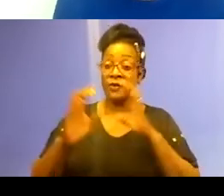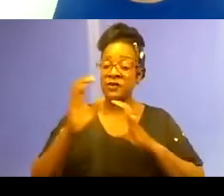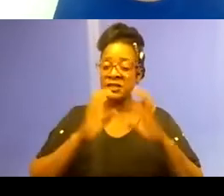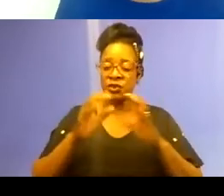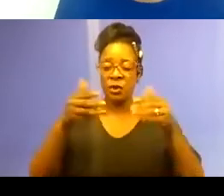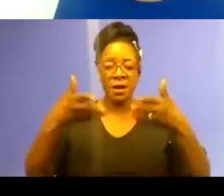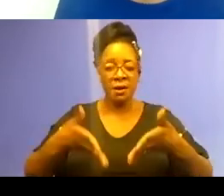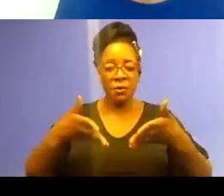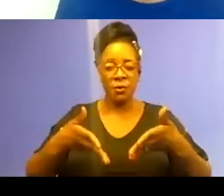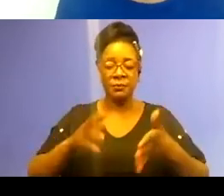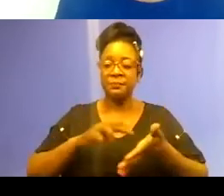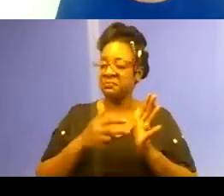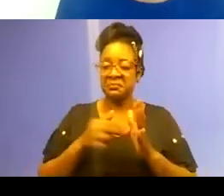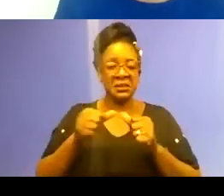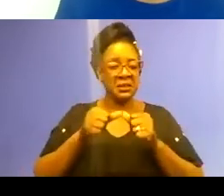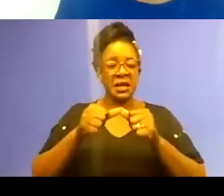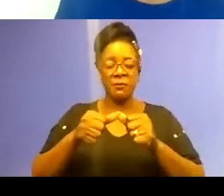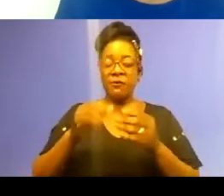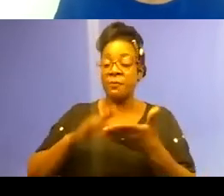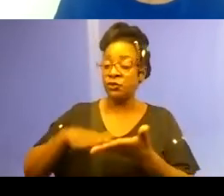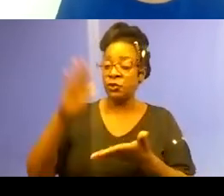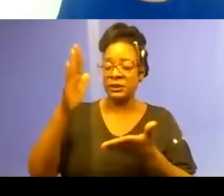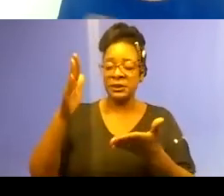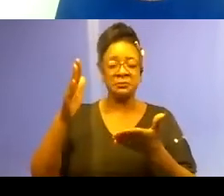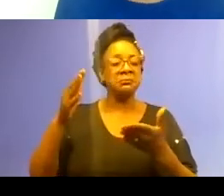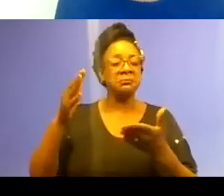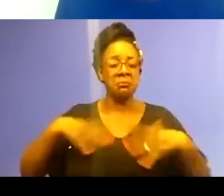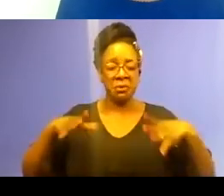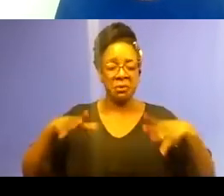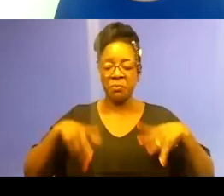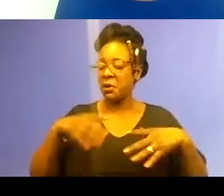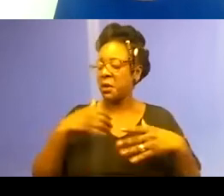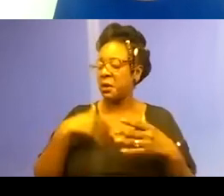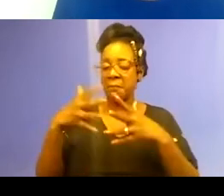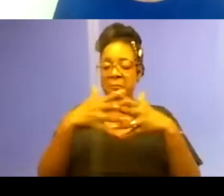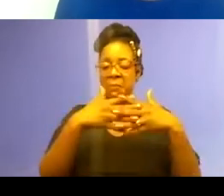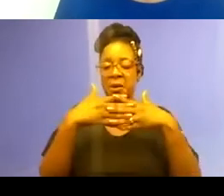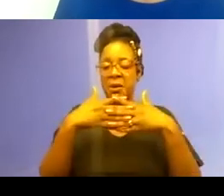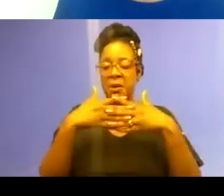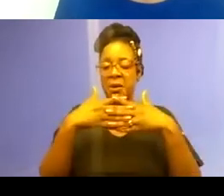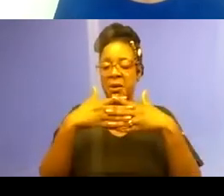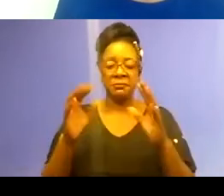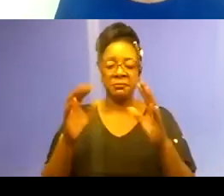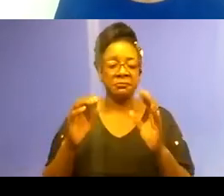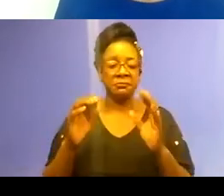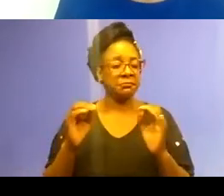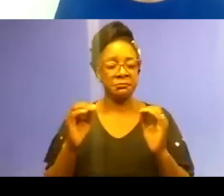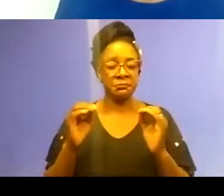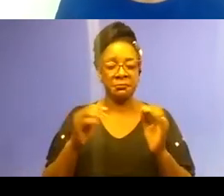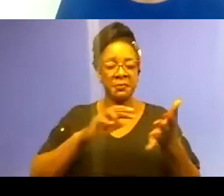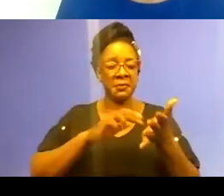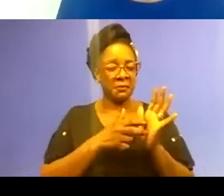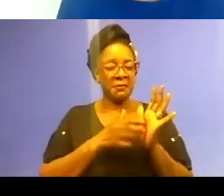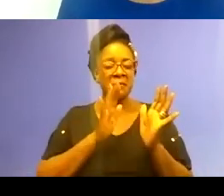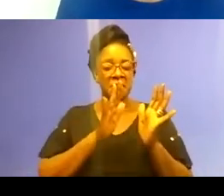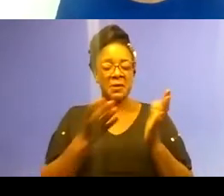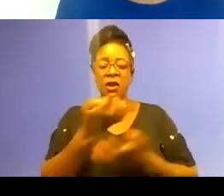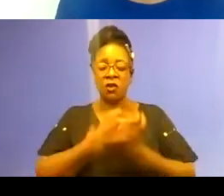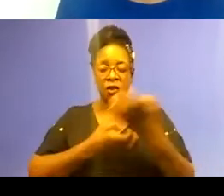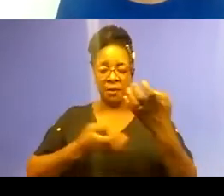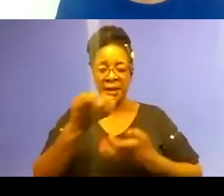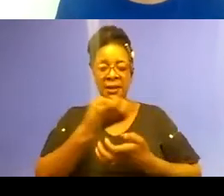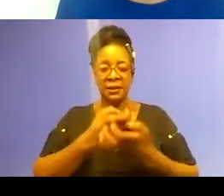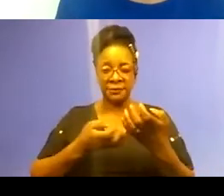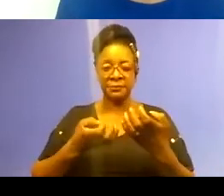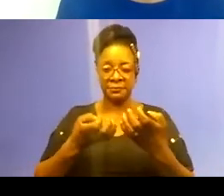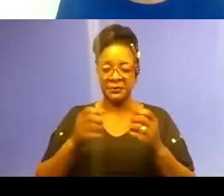majority population in the United States, which is people of color, to be economically disadvantaged. If most American